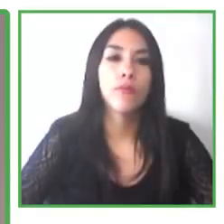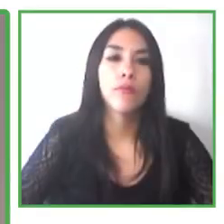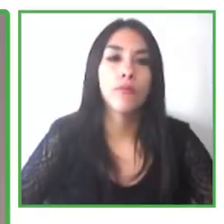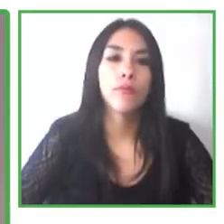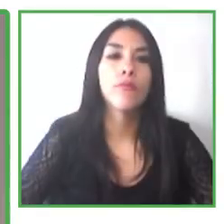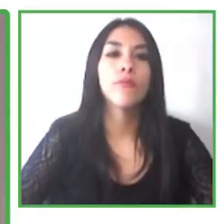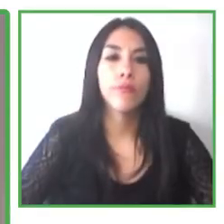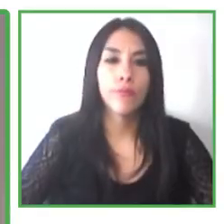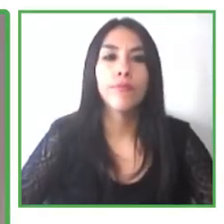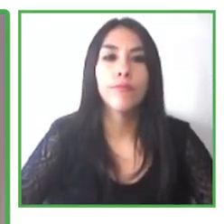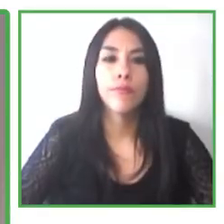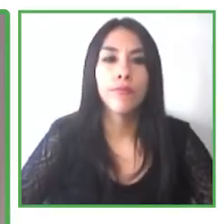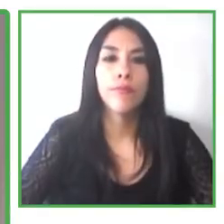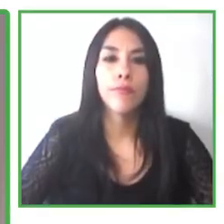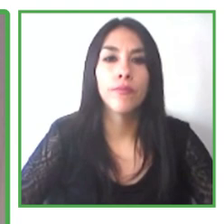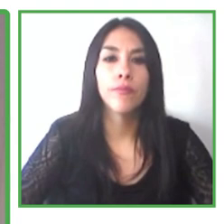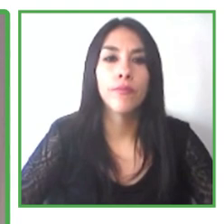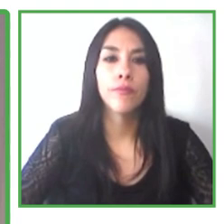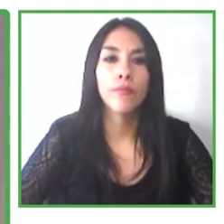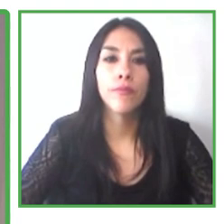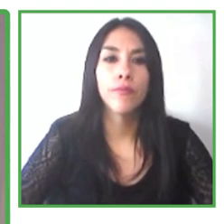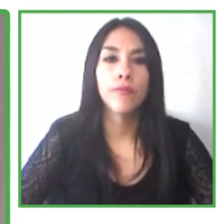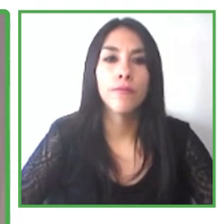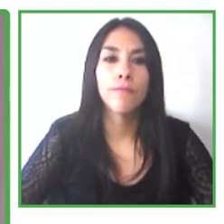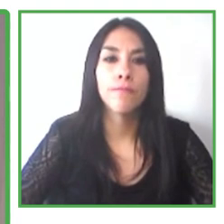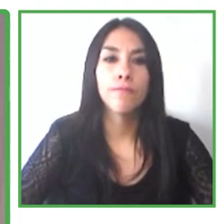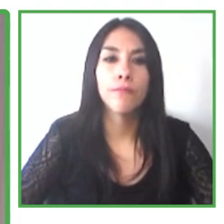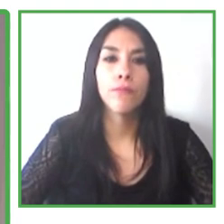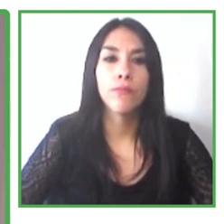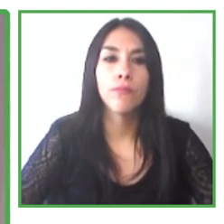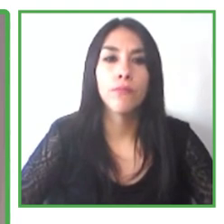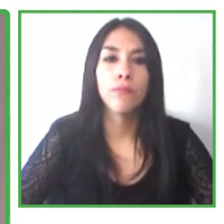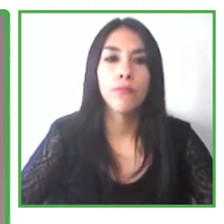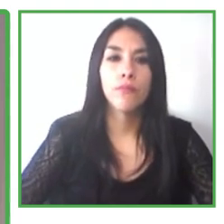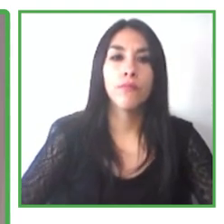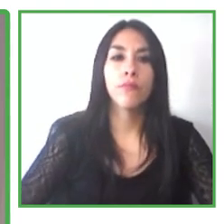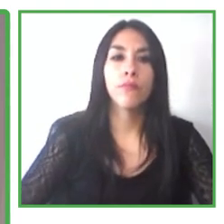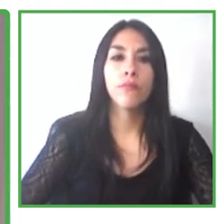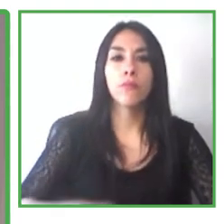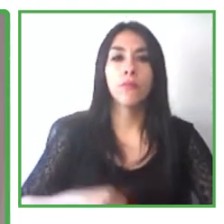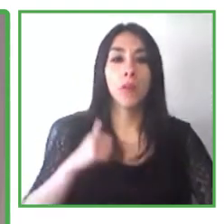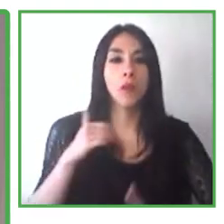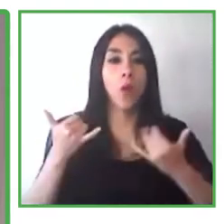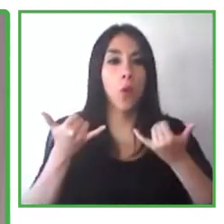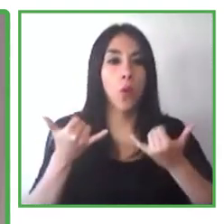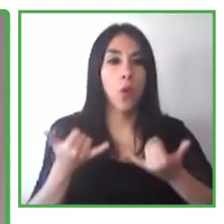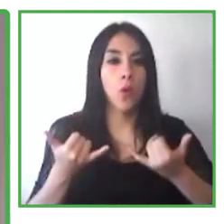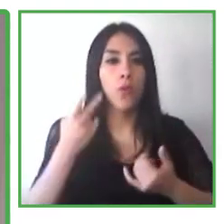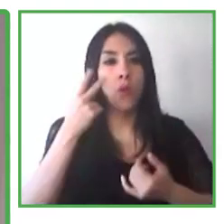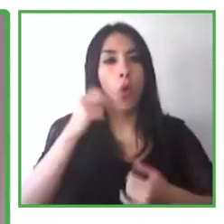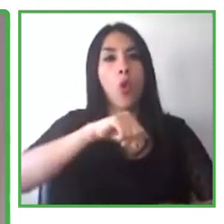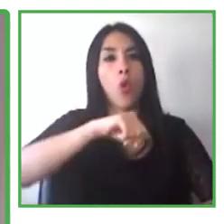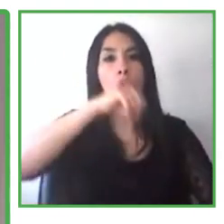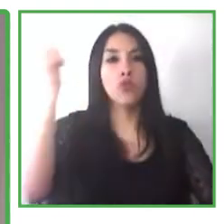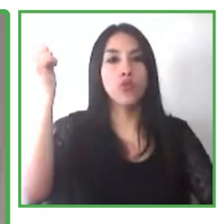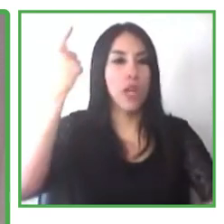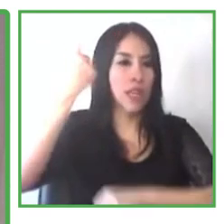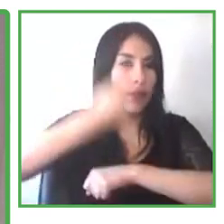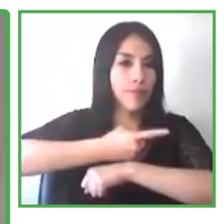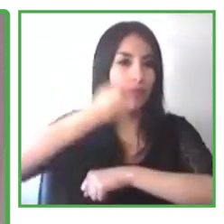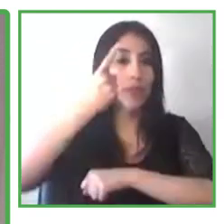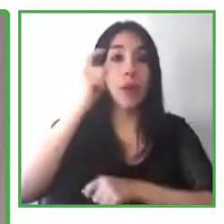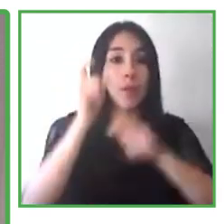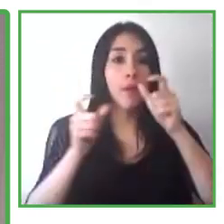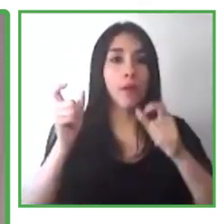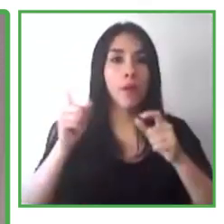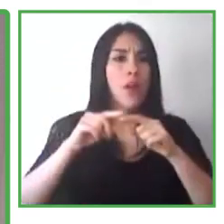And now we're going to hear from some other global experts that are doing amazing things, helping people with disabilities